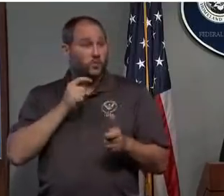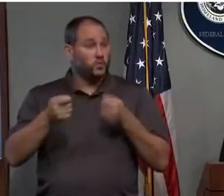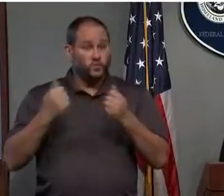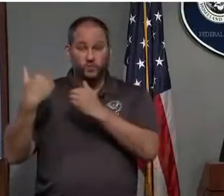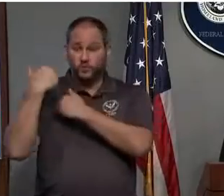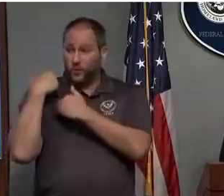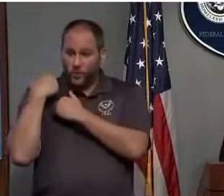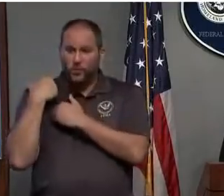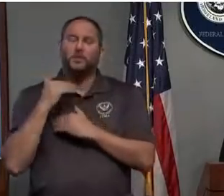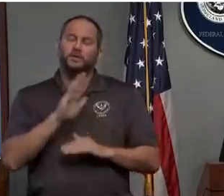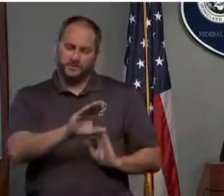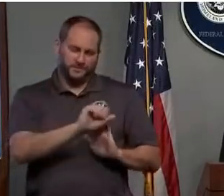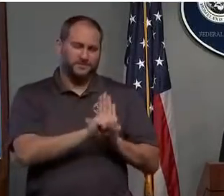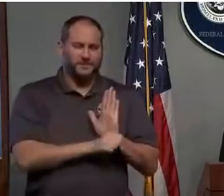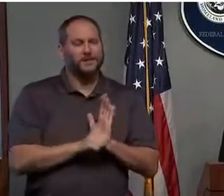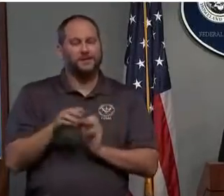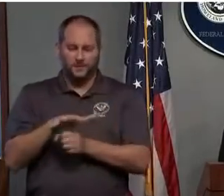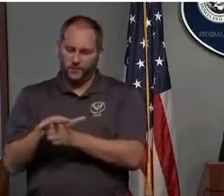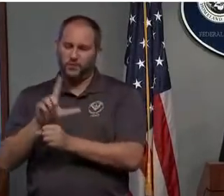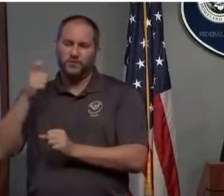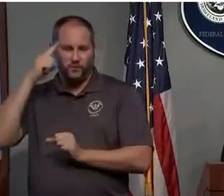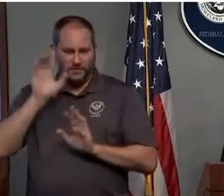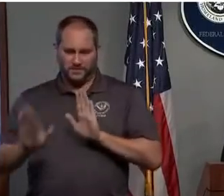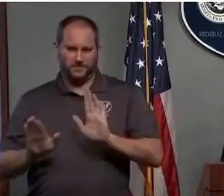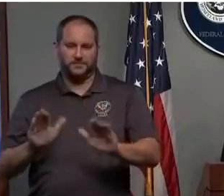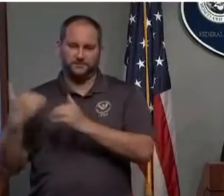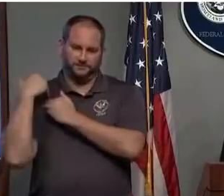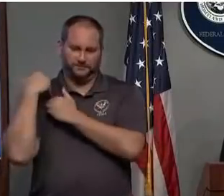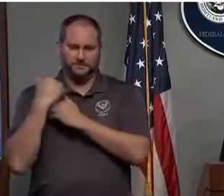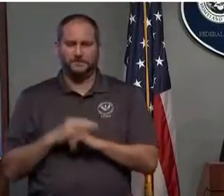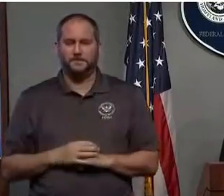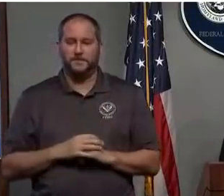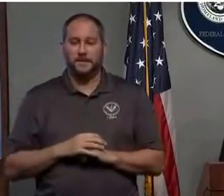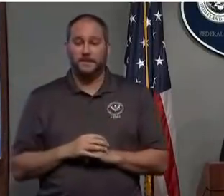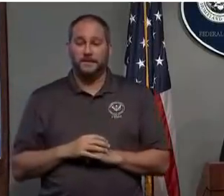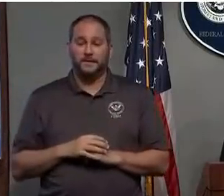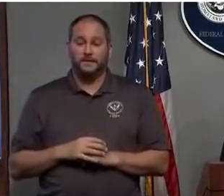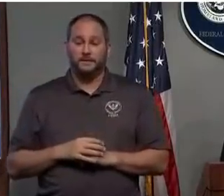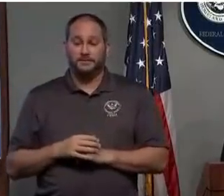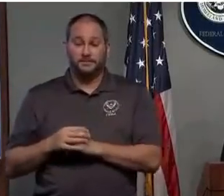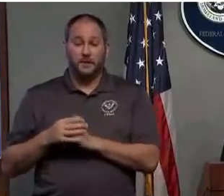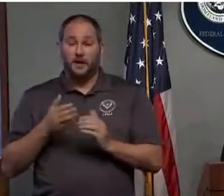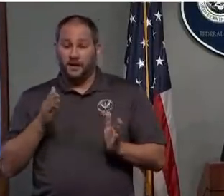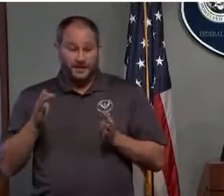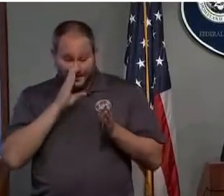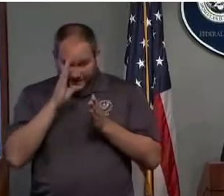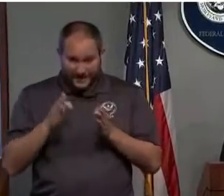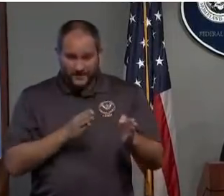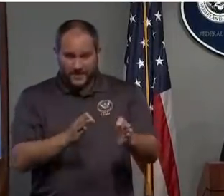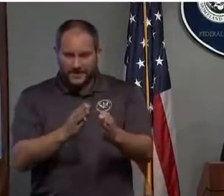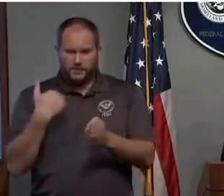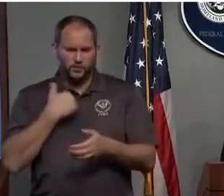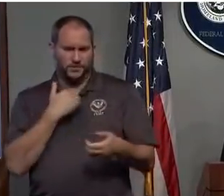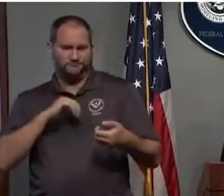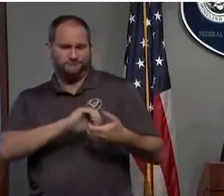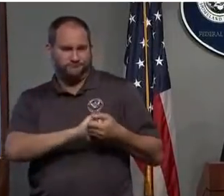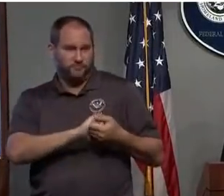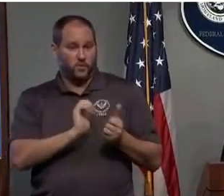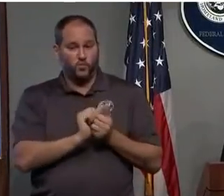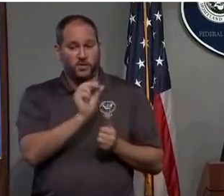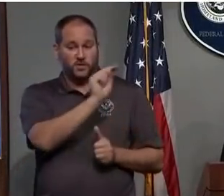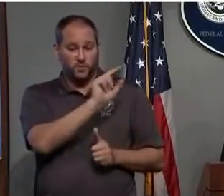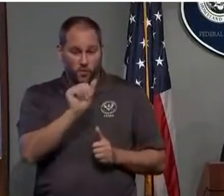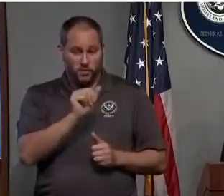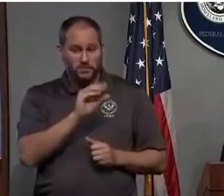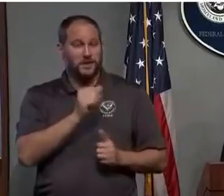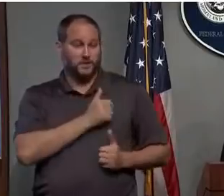by state and local governments. And then navigation, as the Admiral said. We're working closely with NOAA and the U.S. Coast Guard. Our survey vessels,